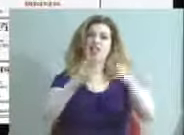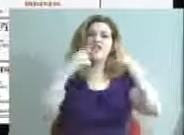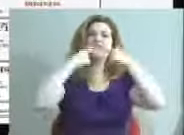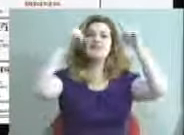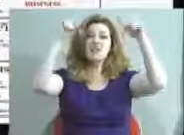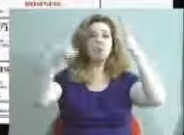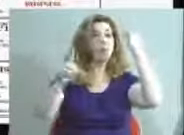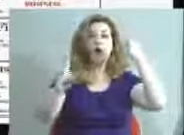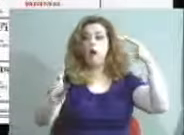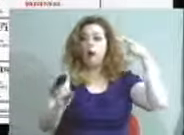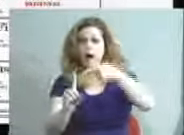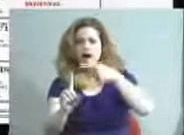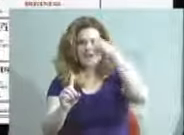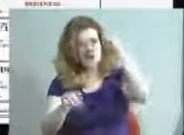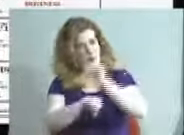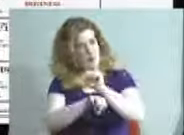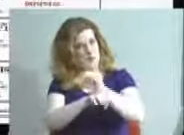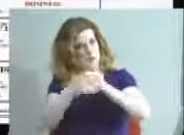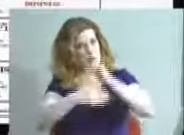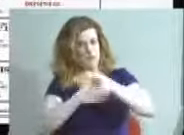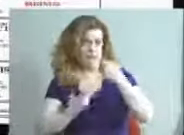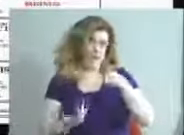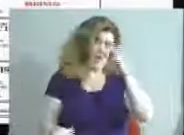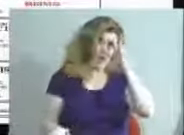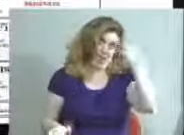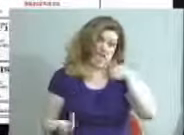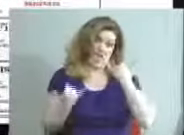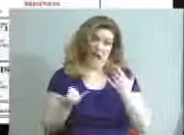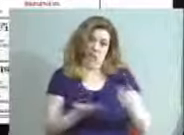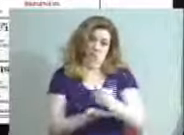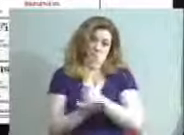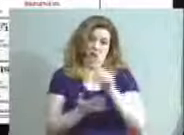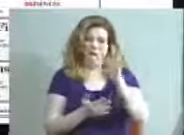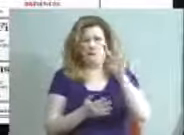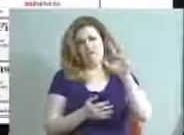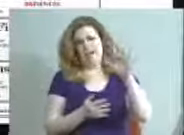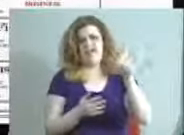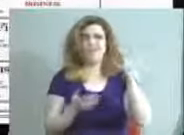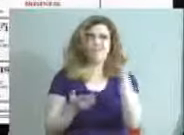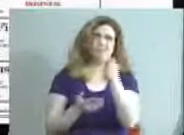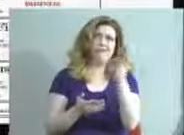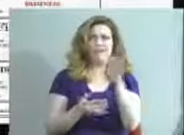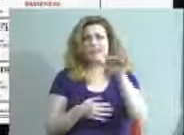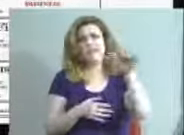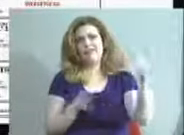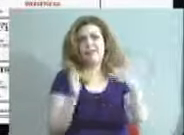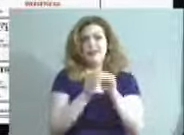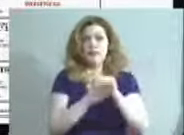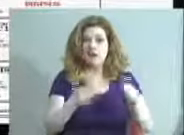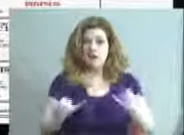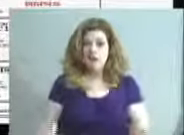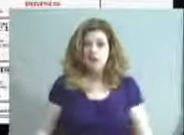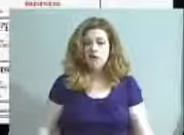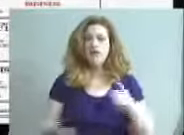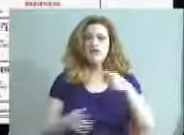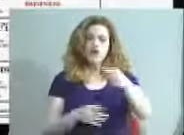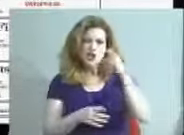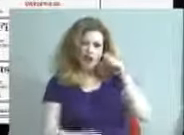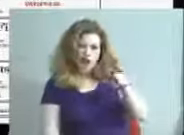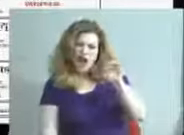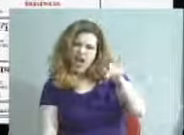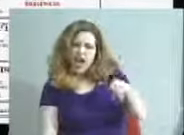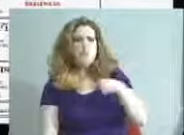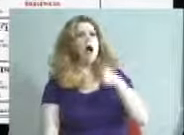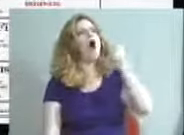the SummerWorks program, and I imagine she's making $45,000 to $55,000 now. So you can go on this app and understand what that career looks